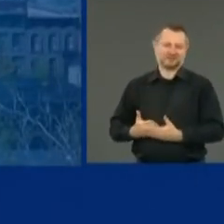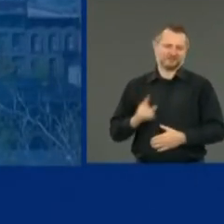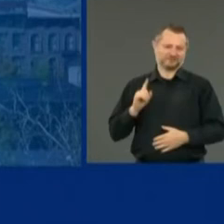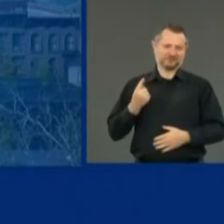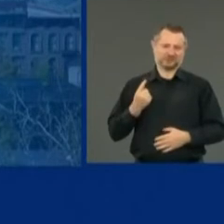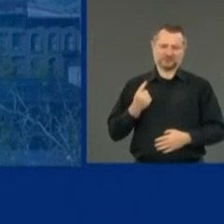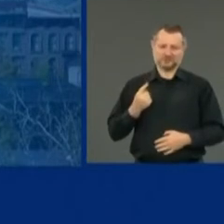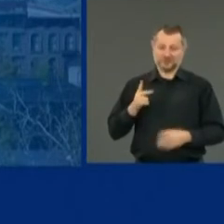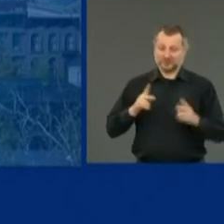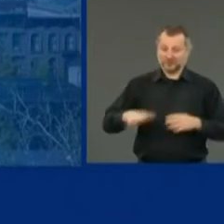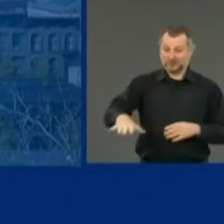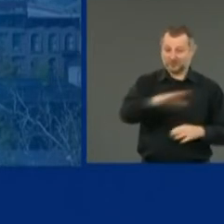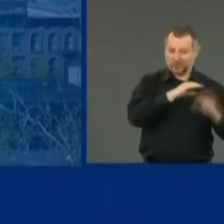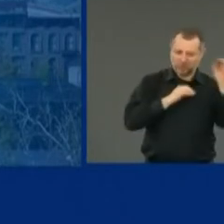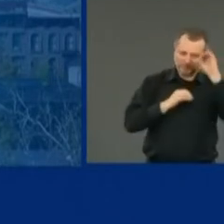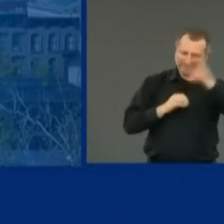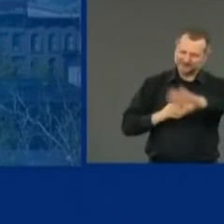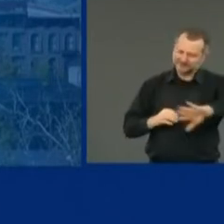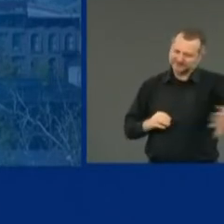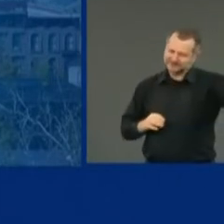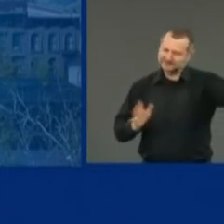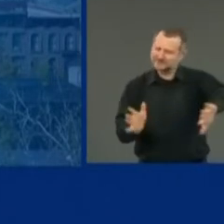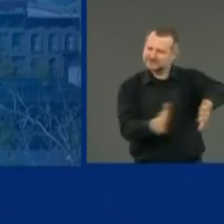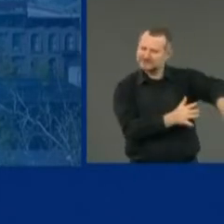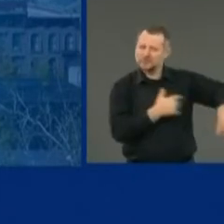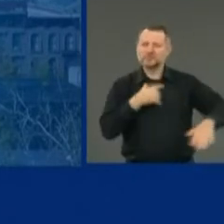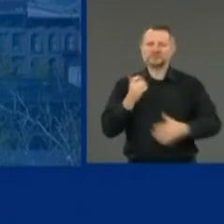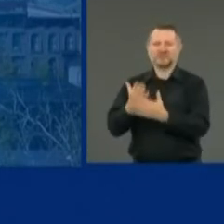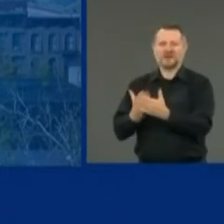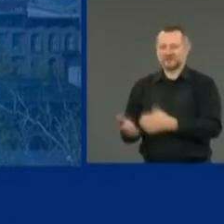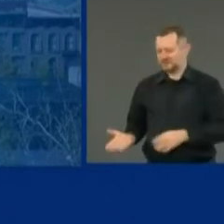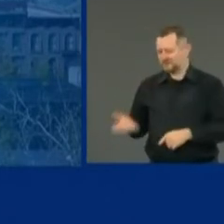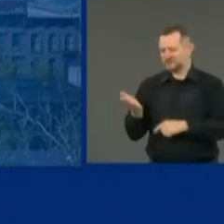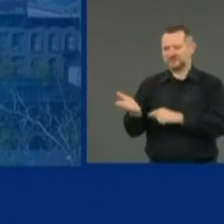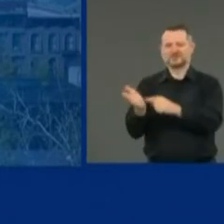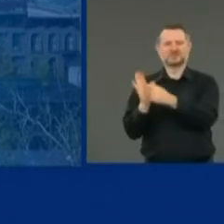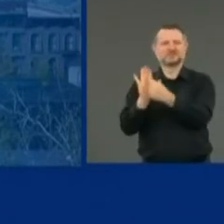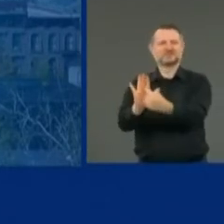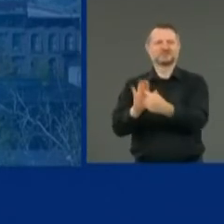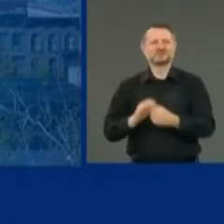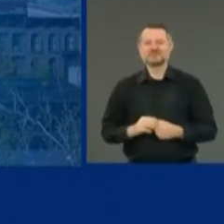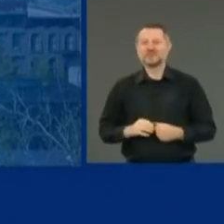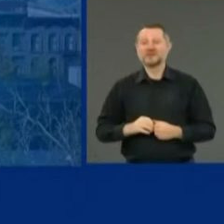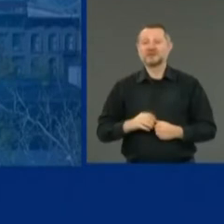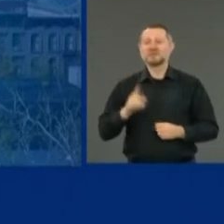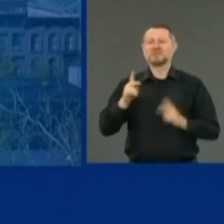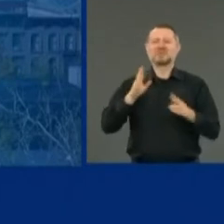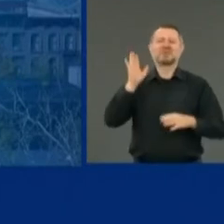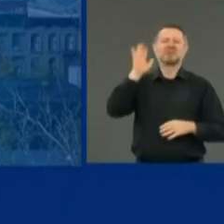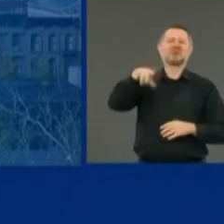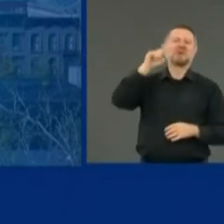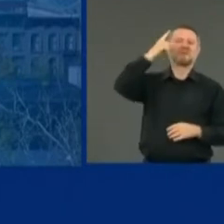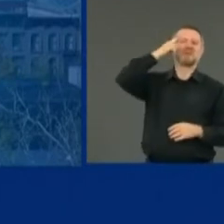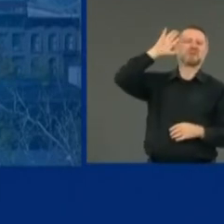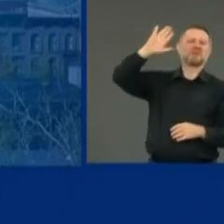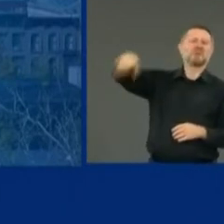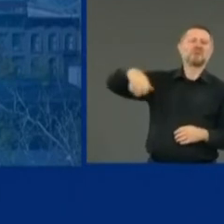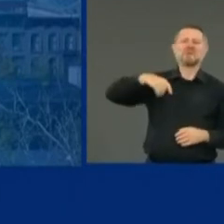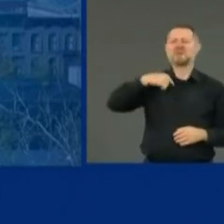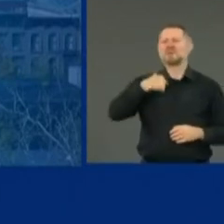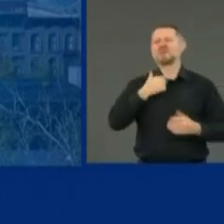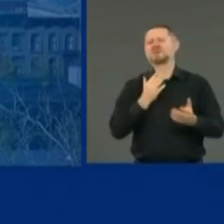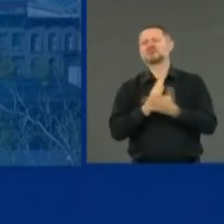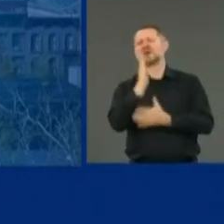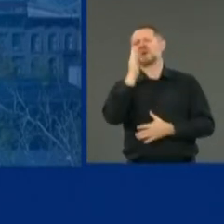opinion. And then there are still facts. I believe my ideology is government doesn't have a right to tell me to do